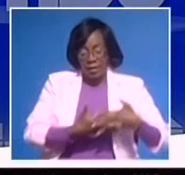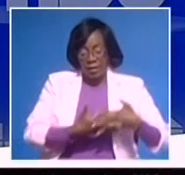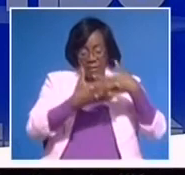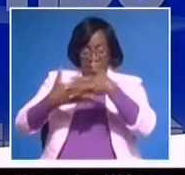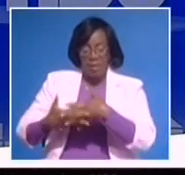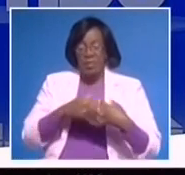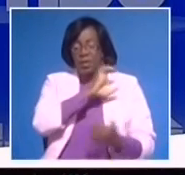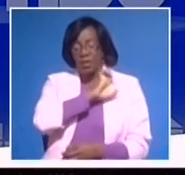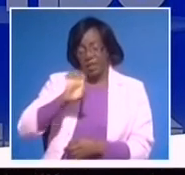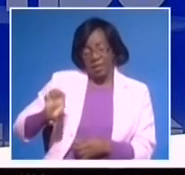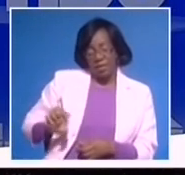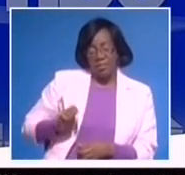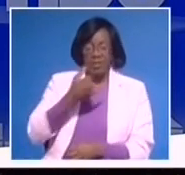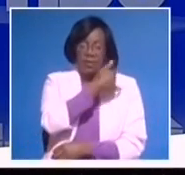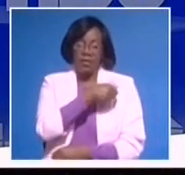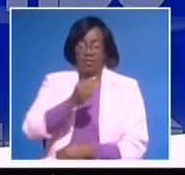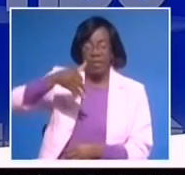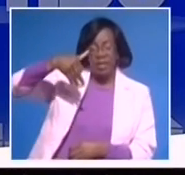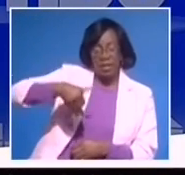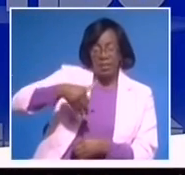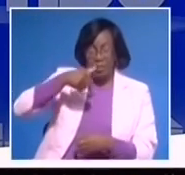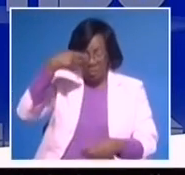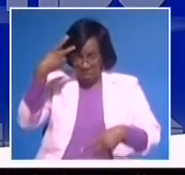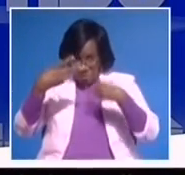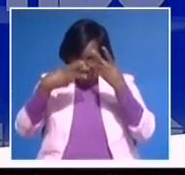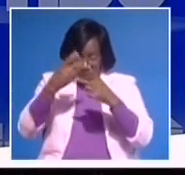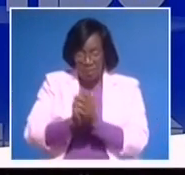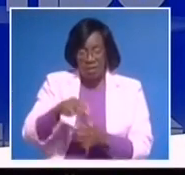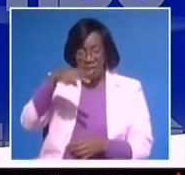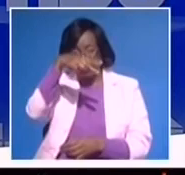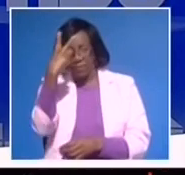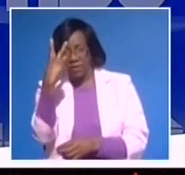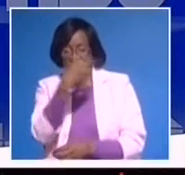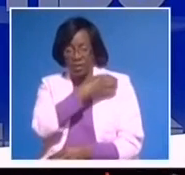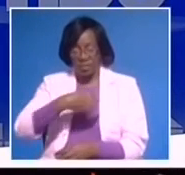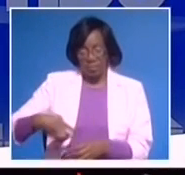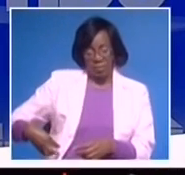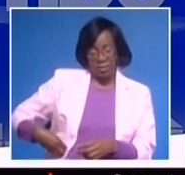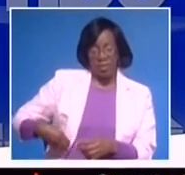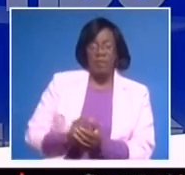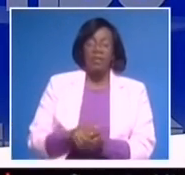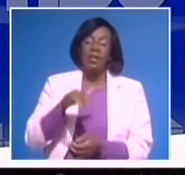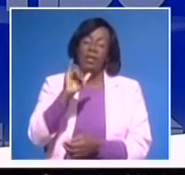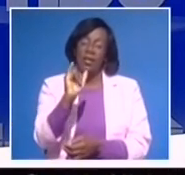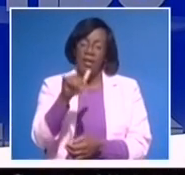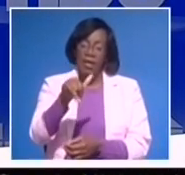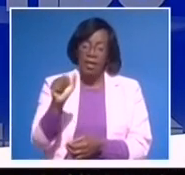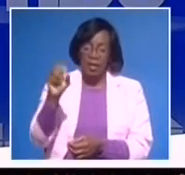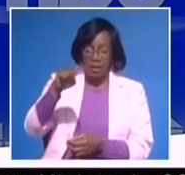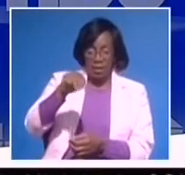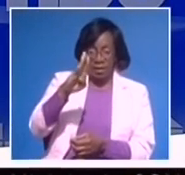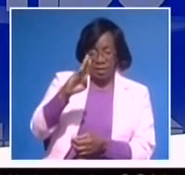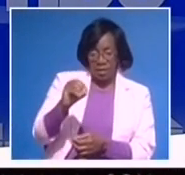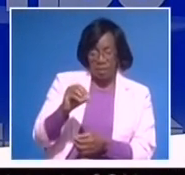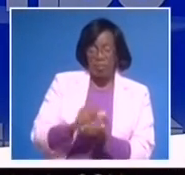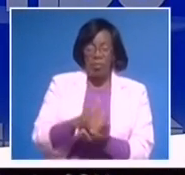Thomas Dalton paid a courtesy call on Vice President Nicky Iambo at the Old State House on Friday. Dalton congratulated